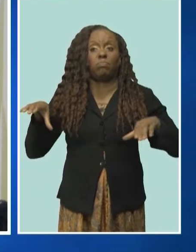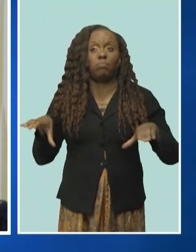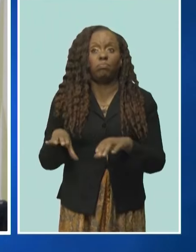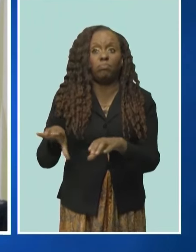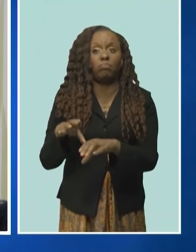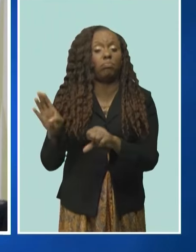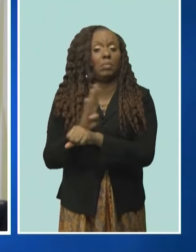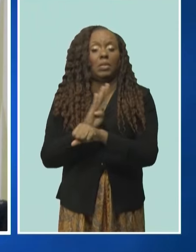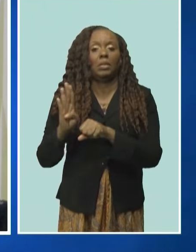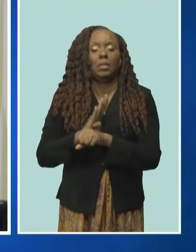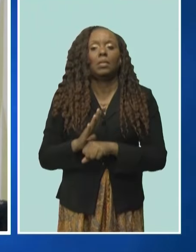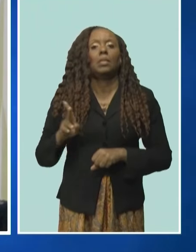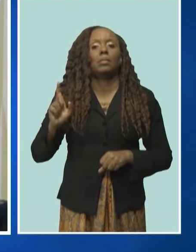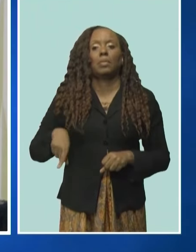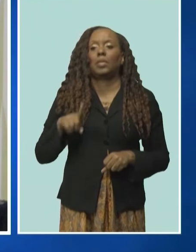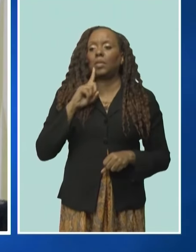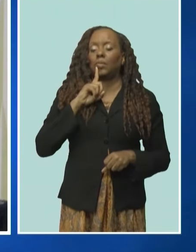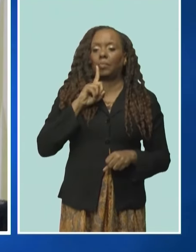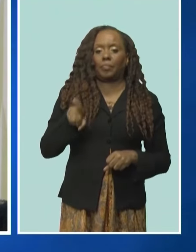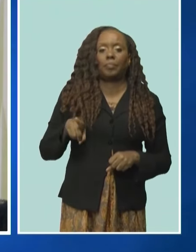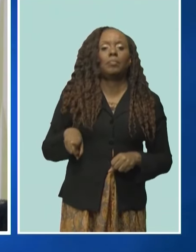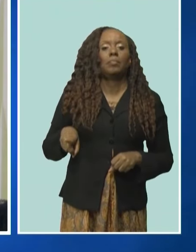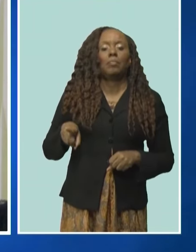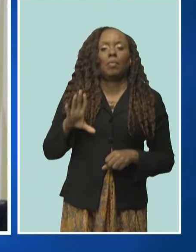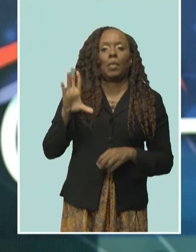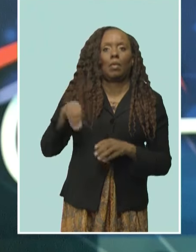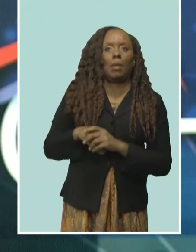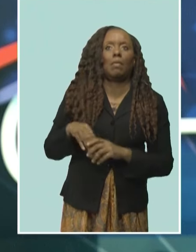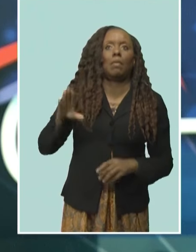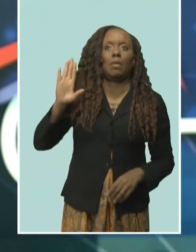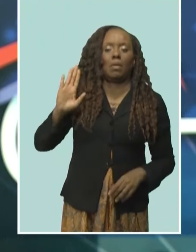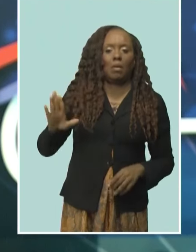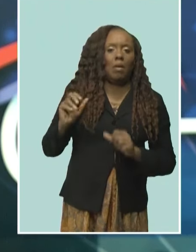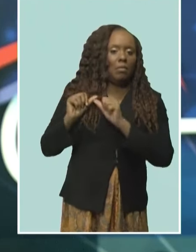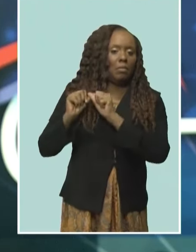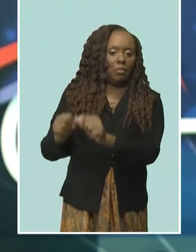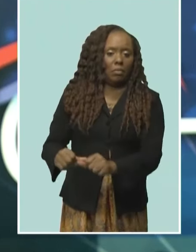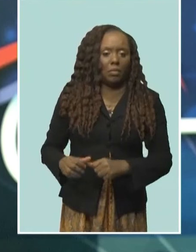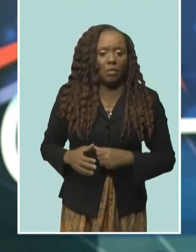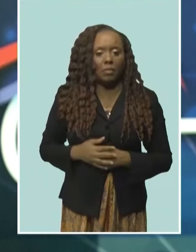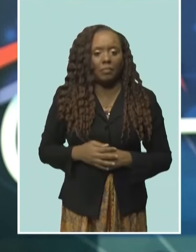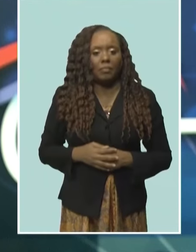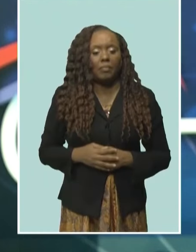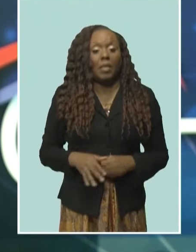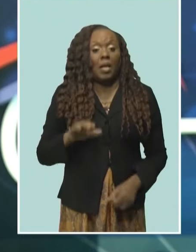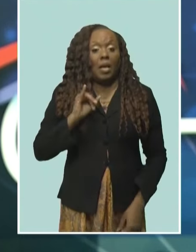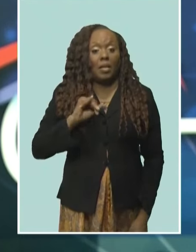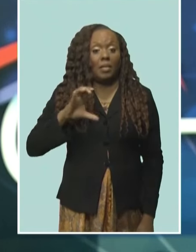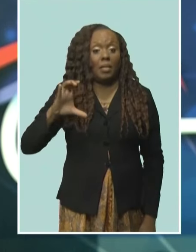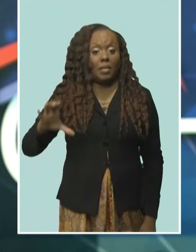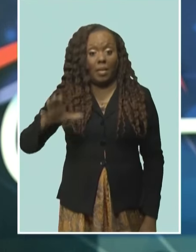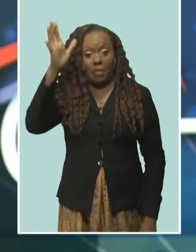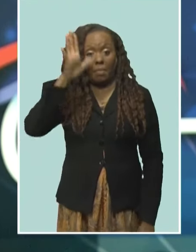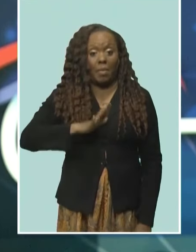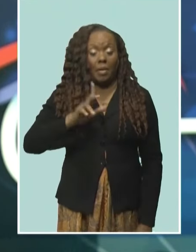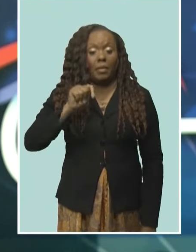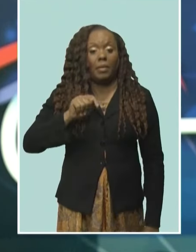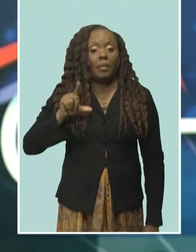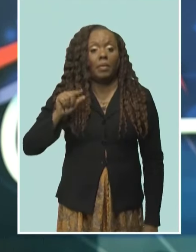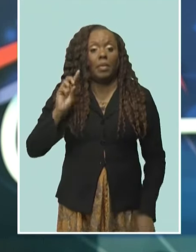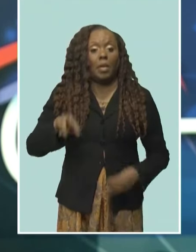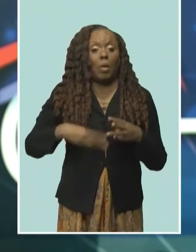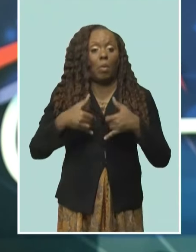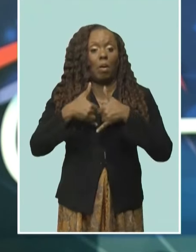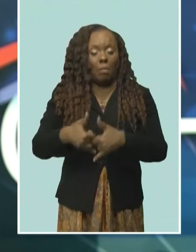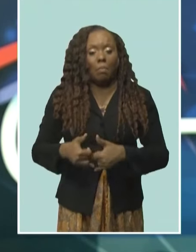Barbados must now be part and parcel of your legacy. As the countdown continues to the ICC Men's T20 World